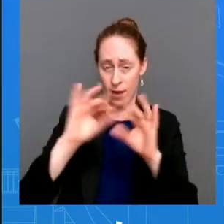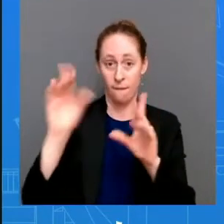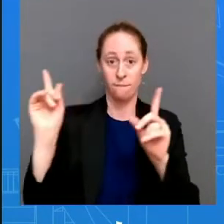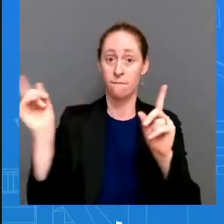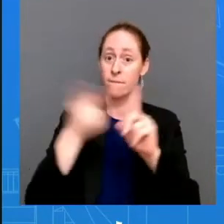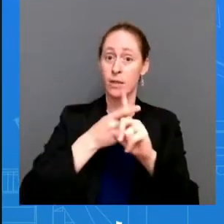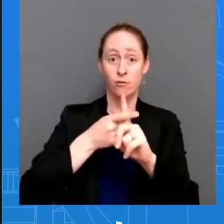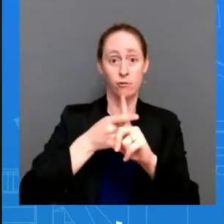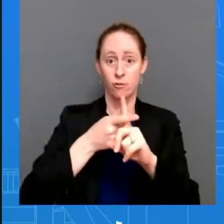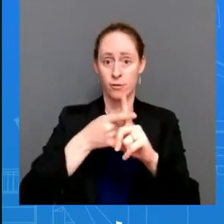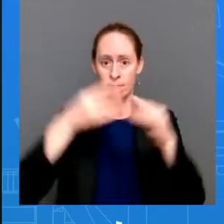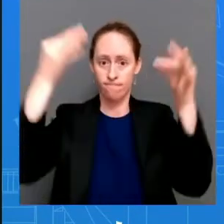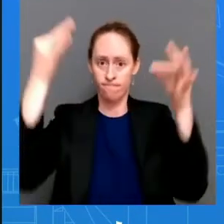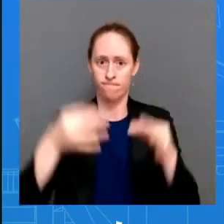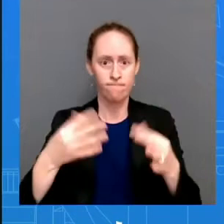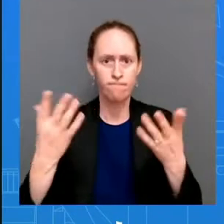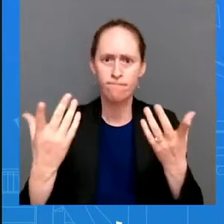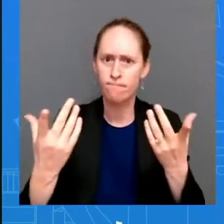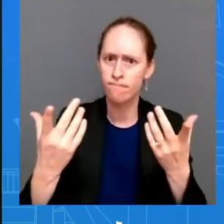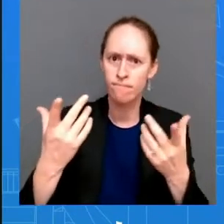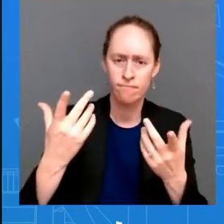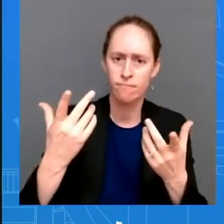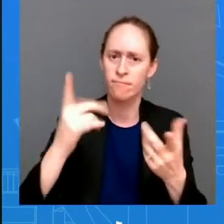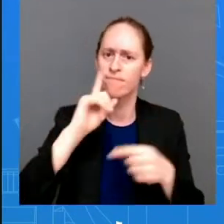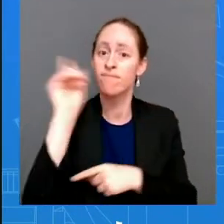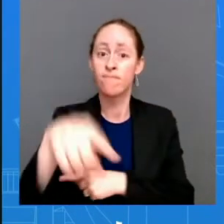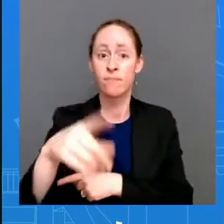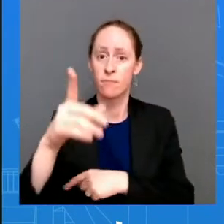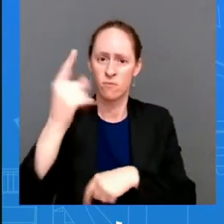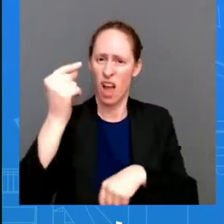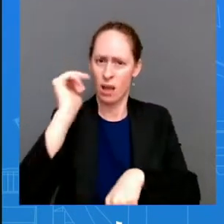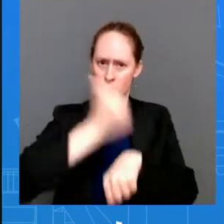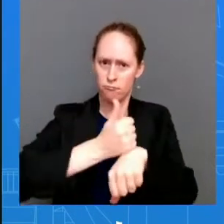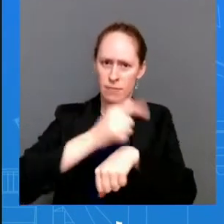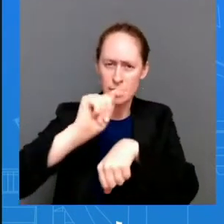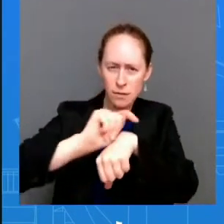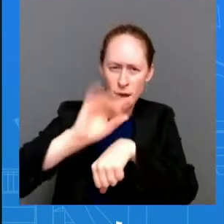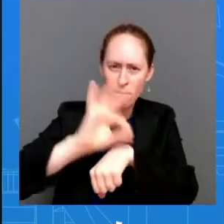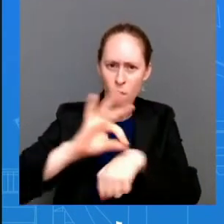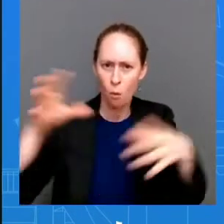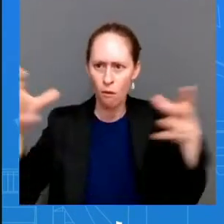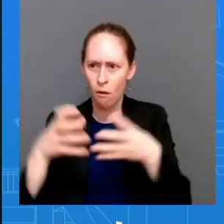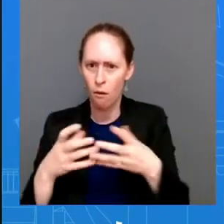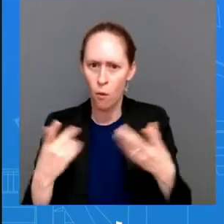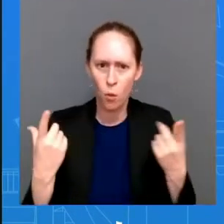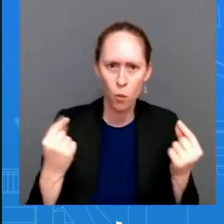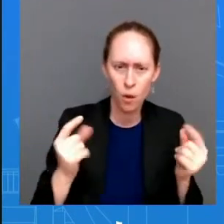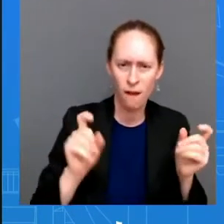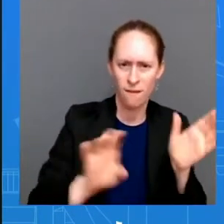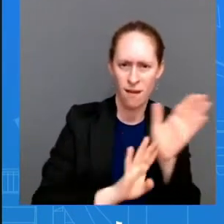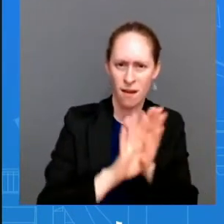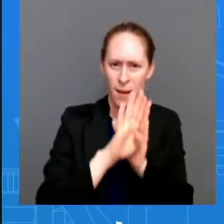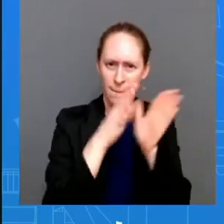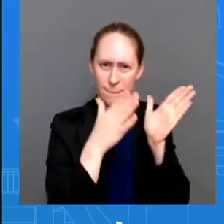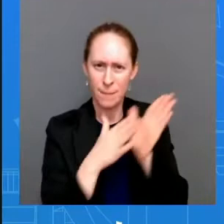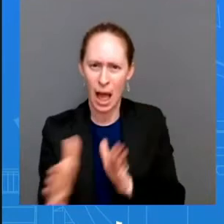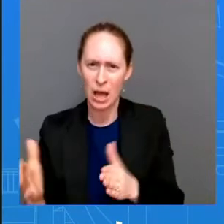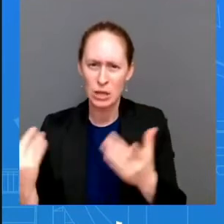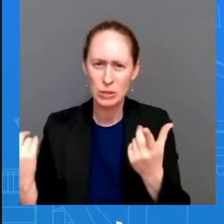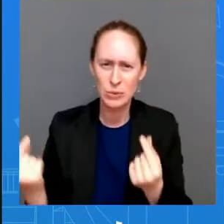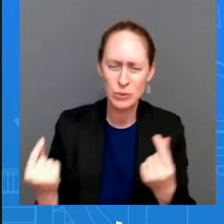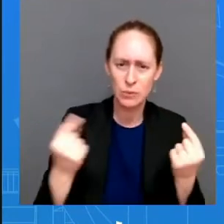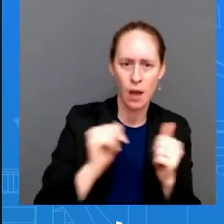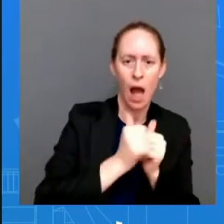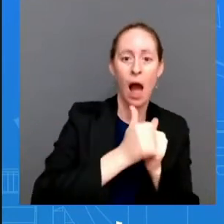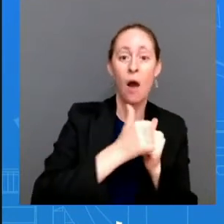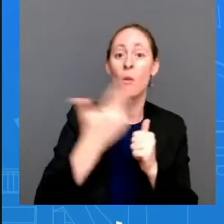our efforts here and our efforts across the agencies to come up with ideas of how to move forward and how to move the